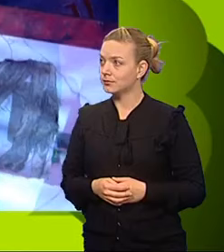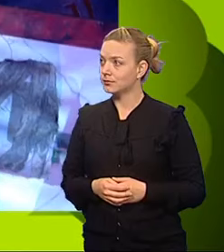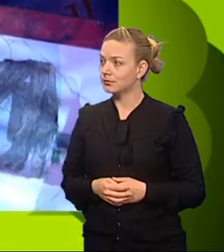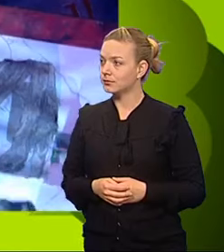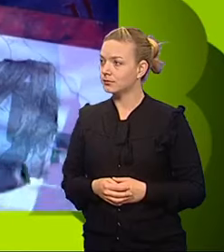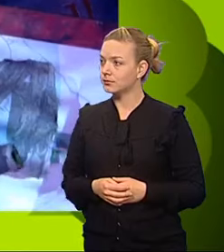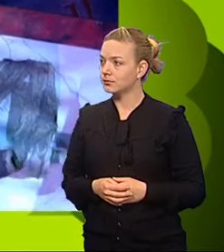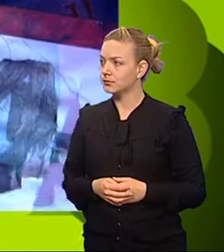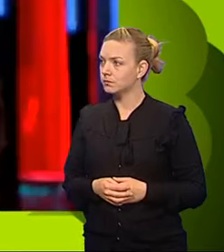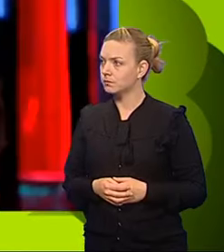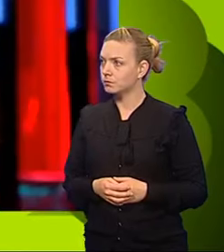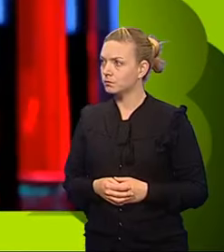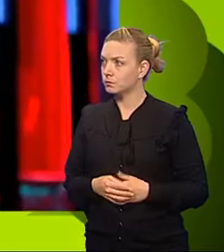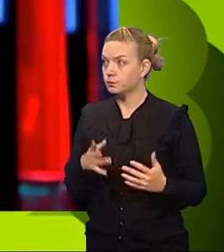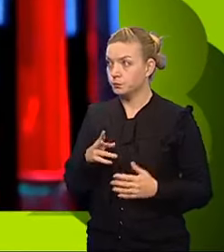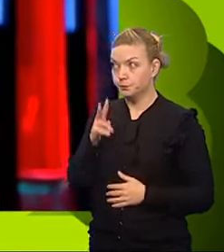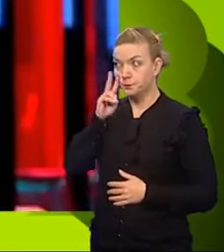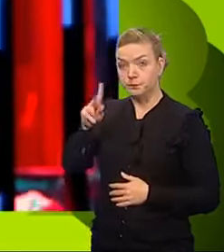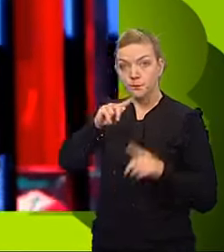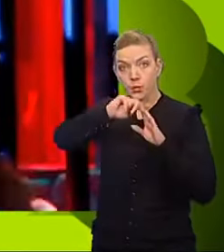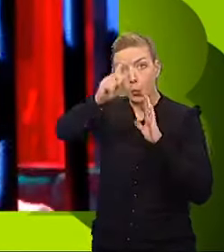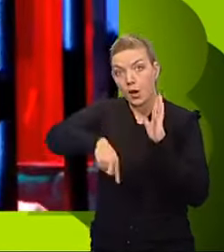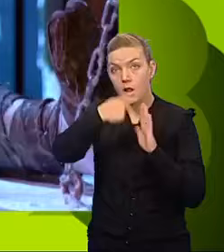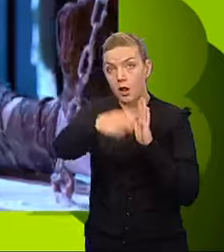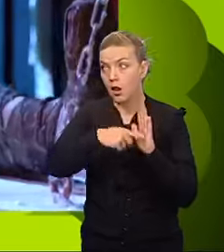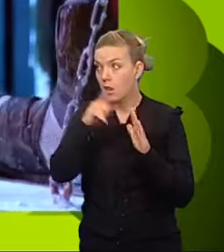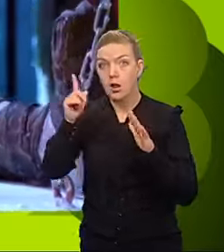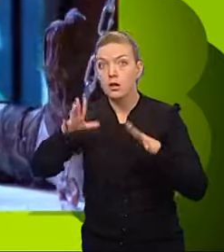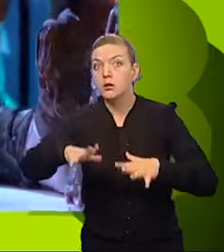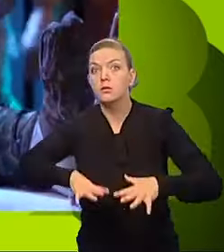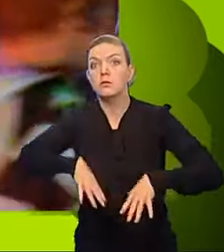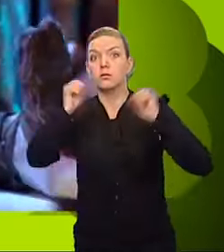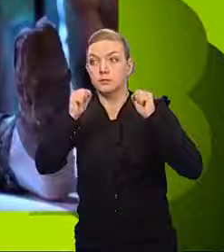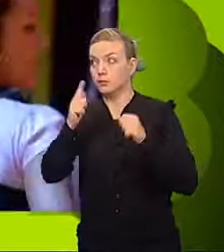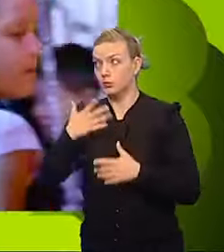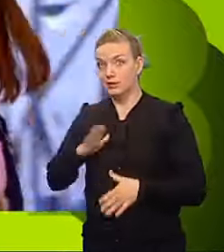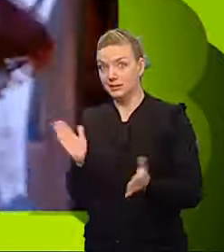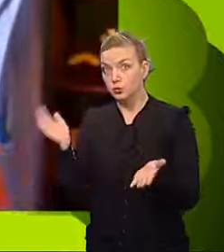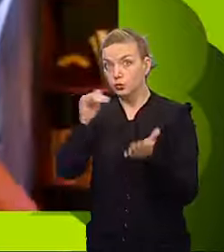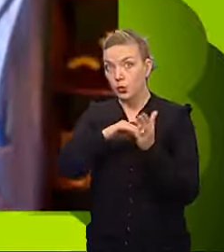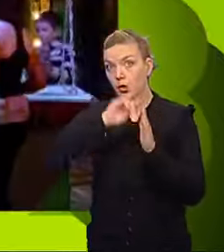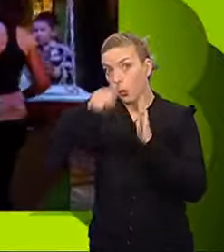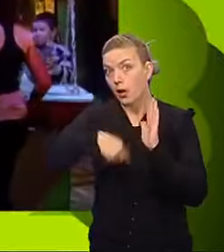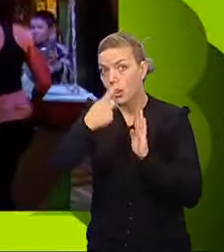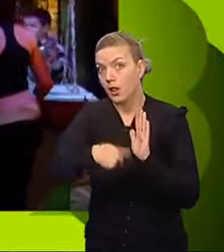Okay, Florence. Notice a wheel. When the blackout comes, you need to get to the wheel quietly.